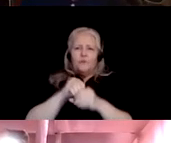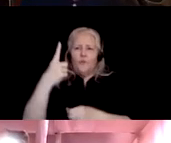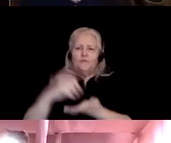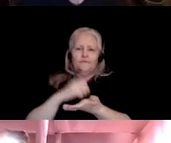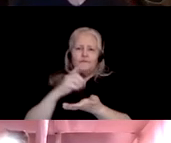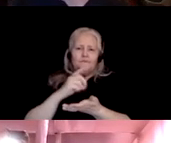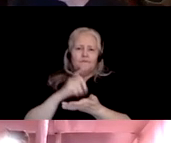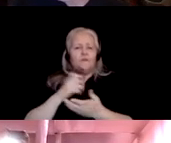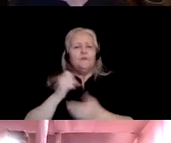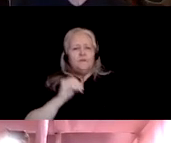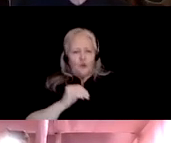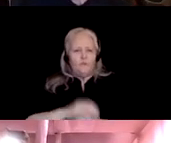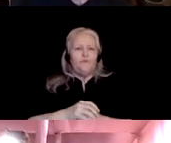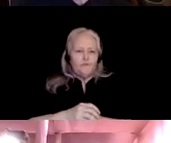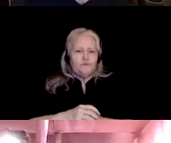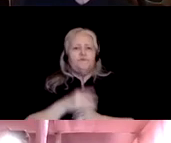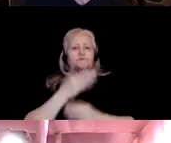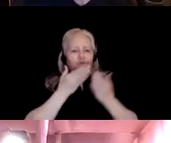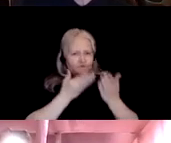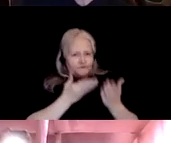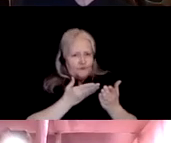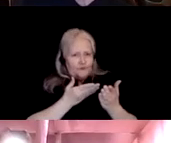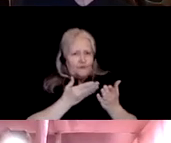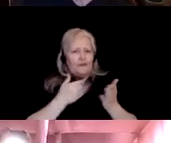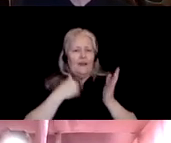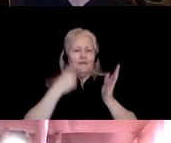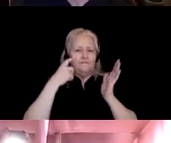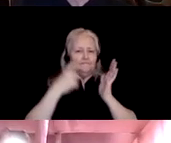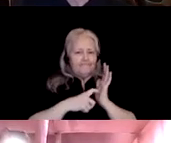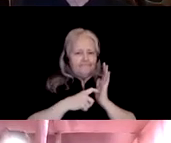So we have a statement, an acknowledgement, wonderful.